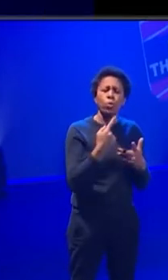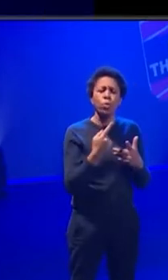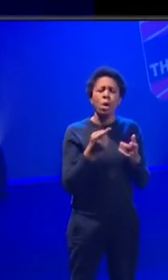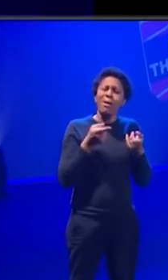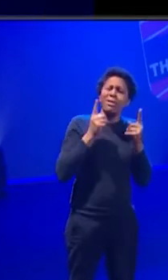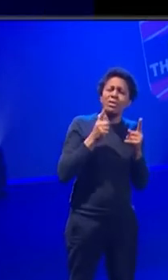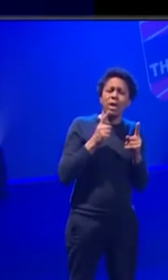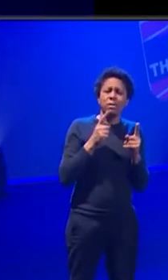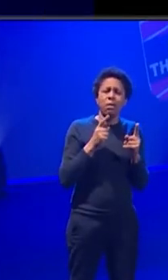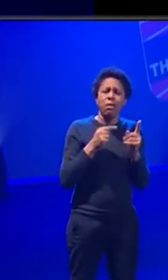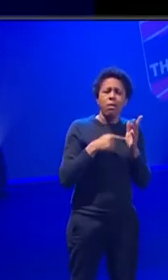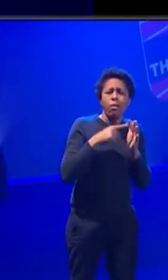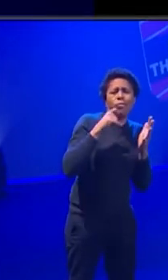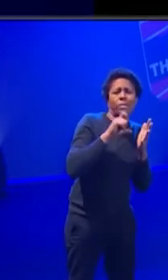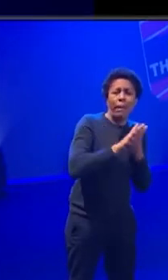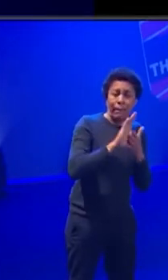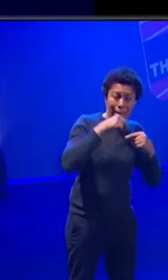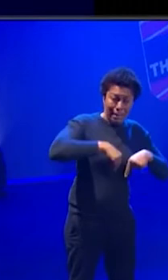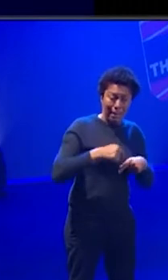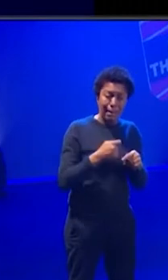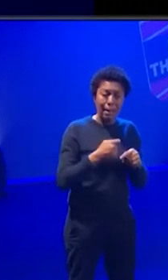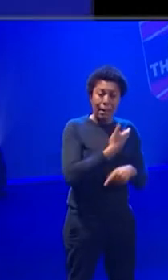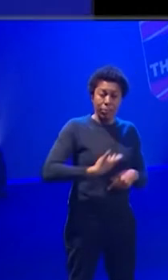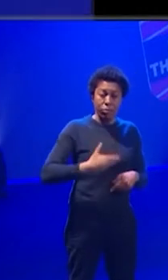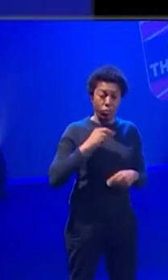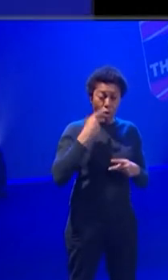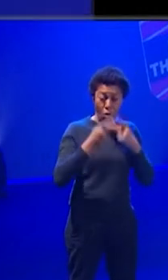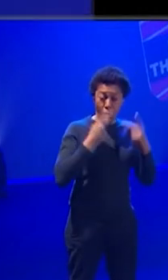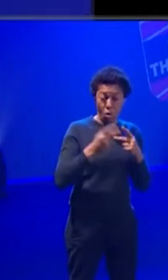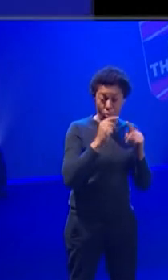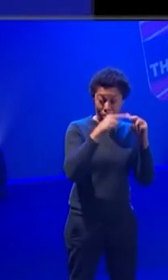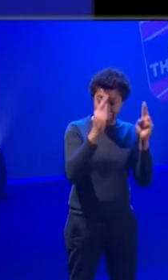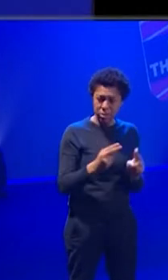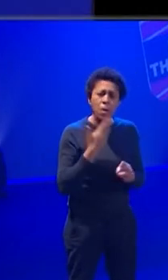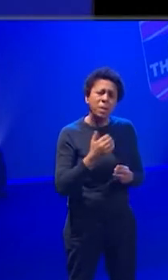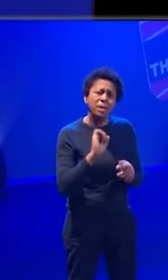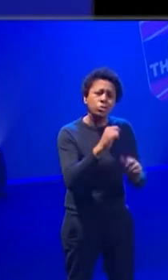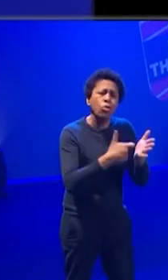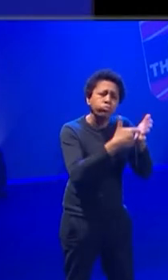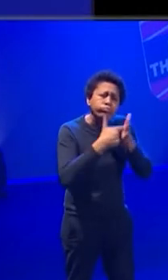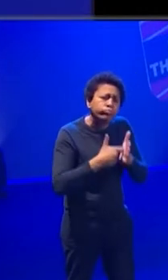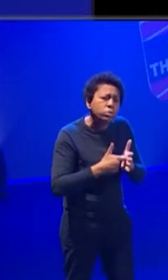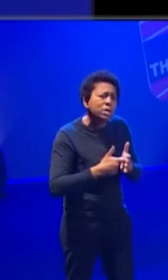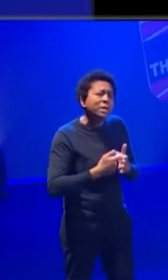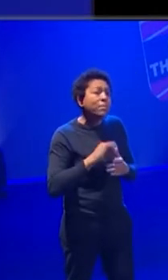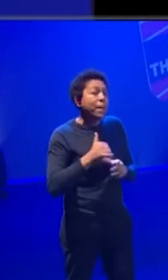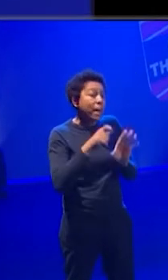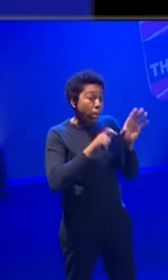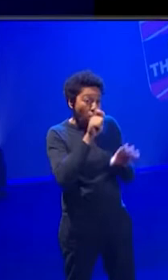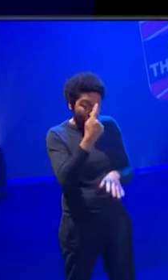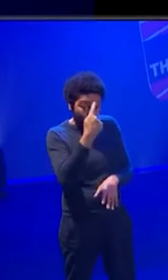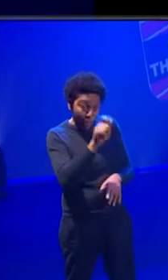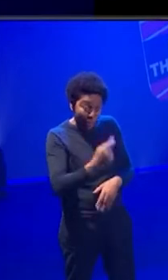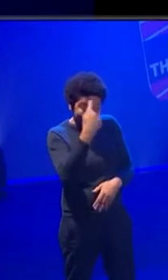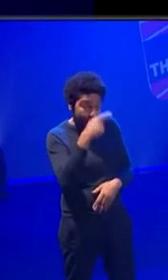House. Could you advise us on an action plan for any young person who might be thinking, you've got my dream job? How do I do it?